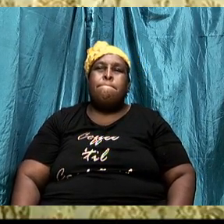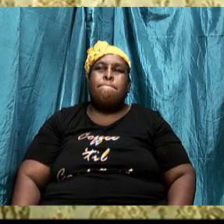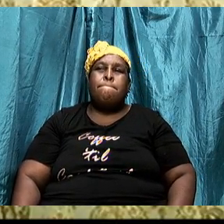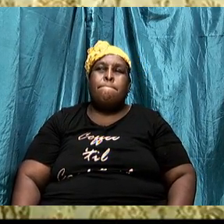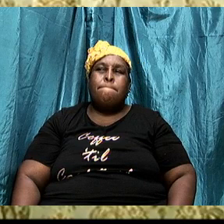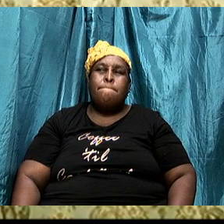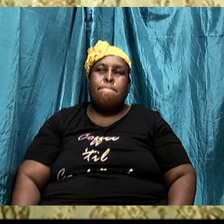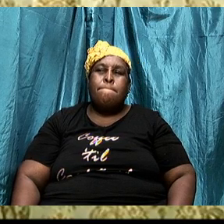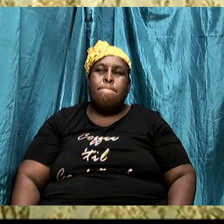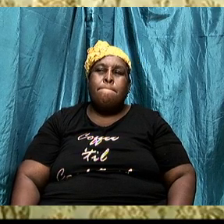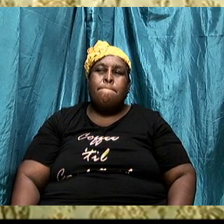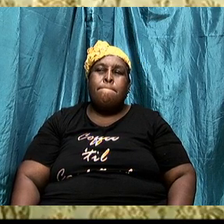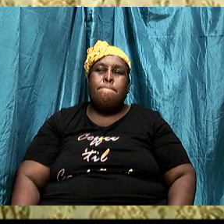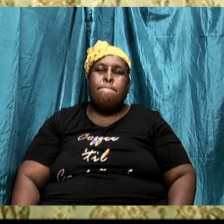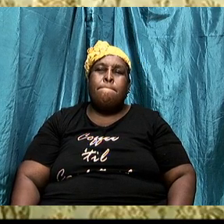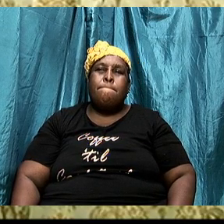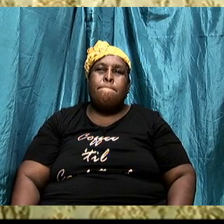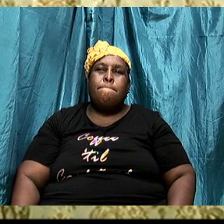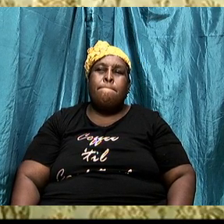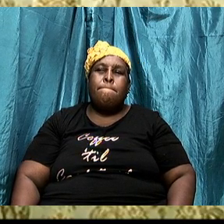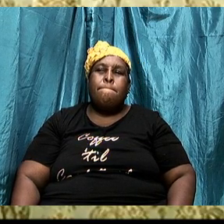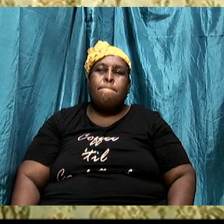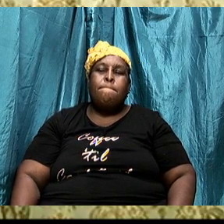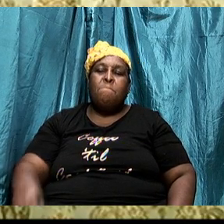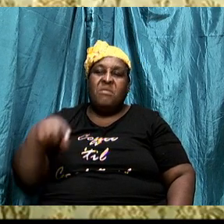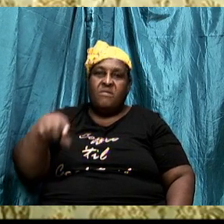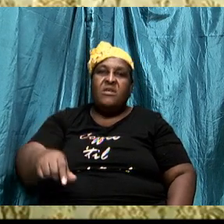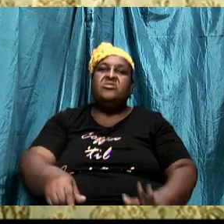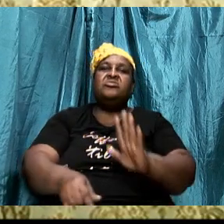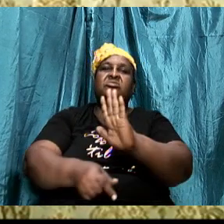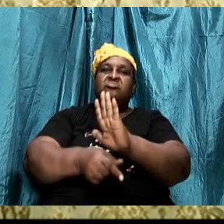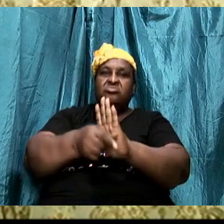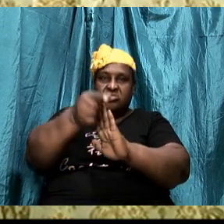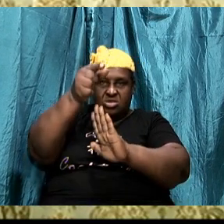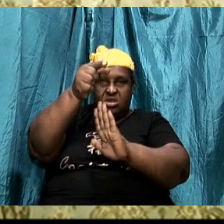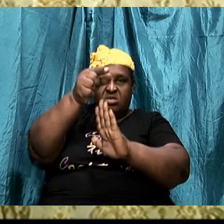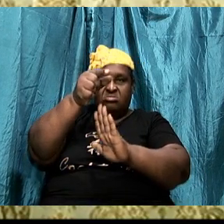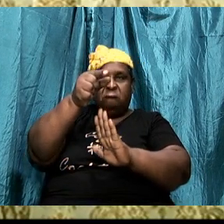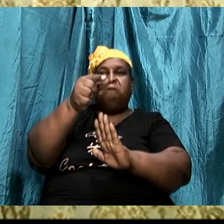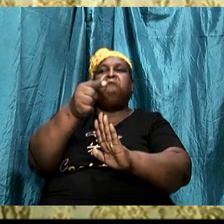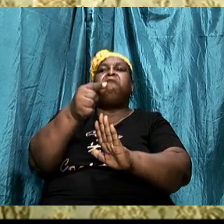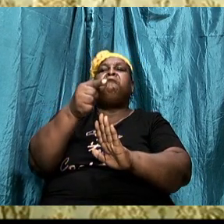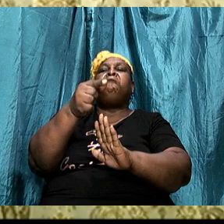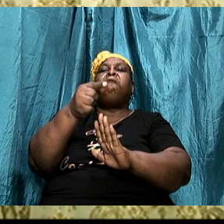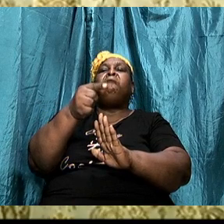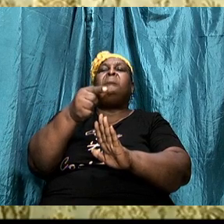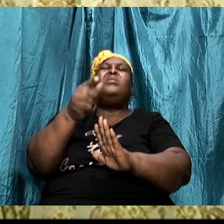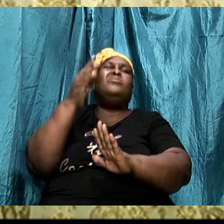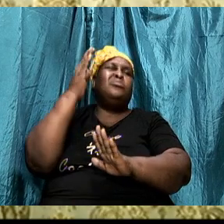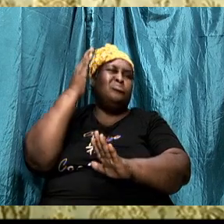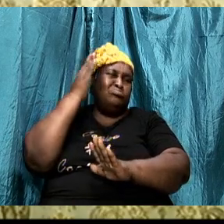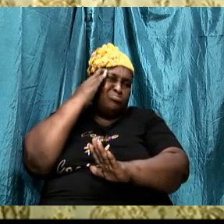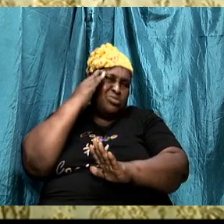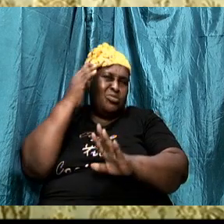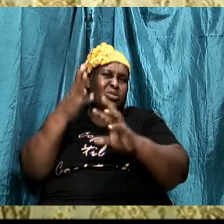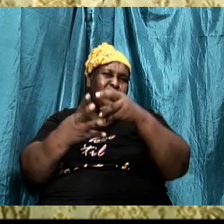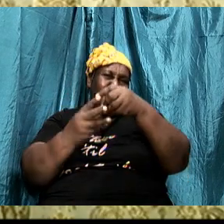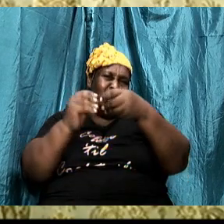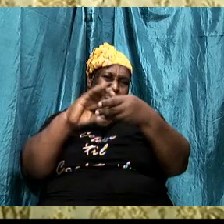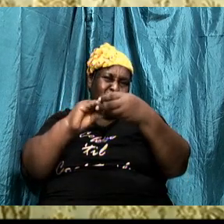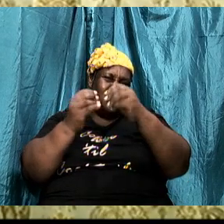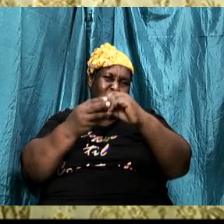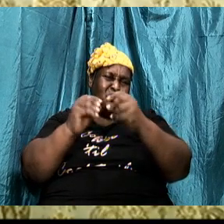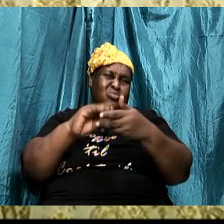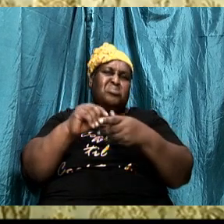So this giant, I will know the story well. This giant